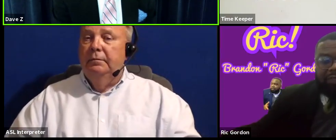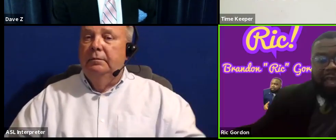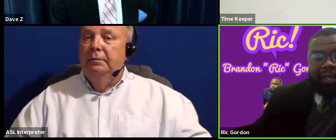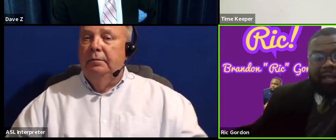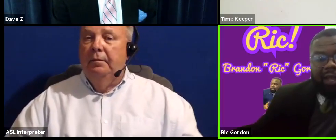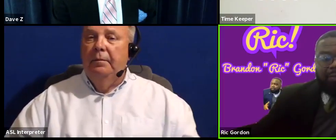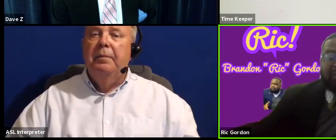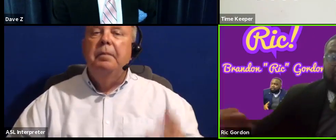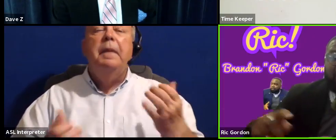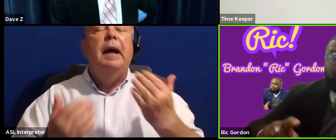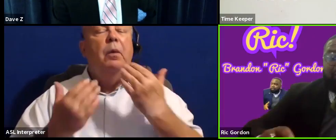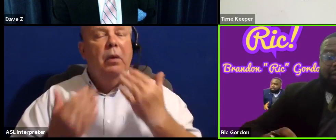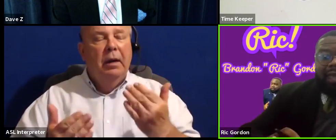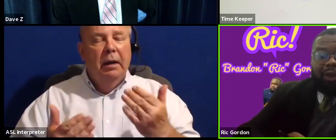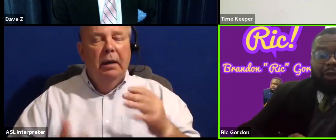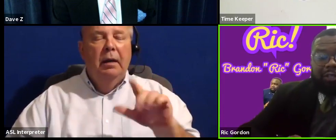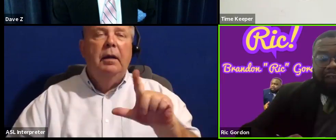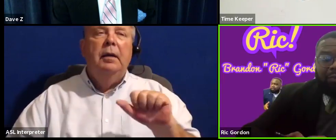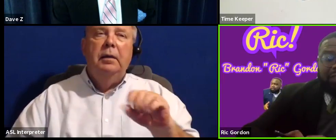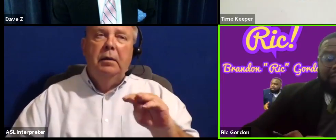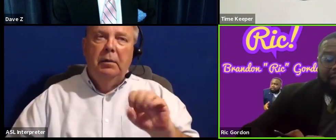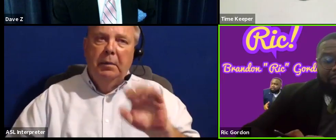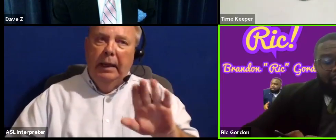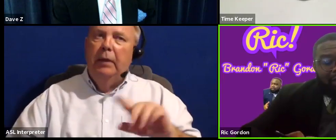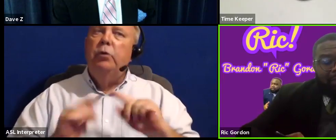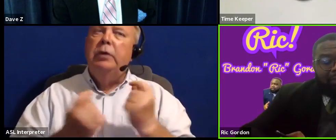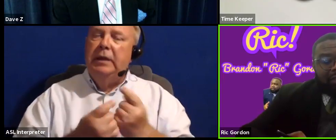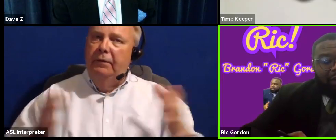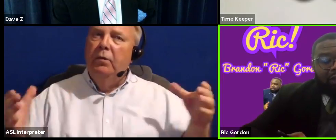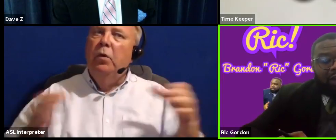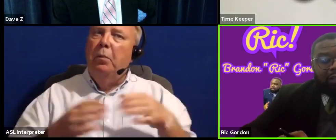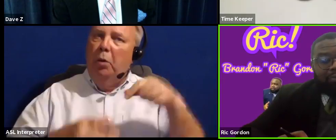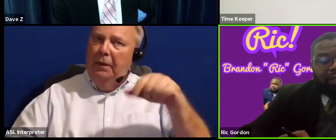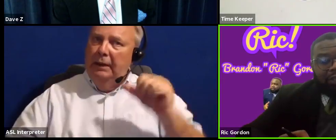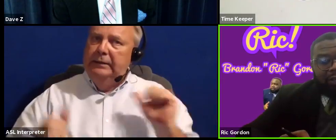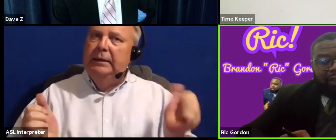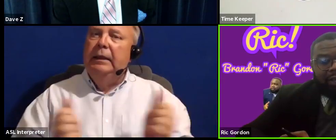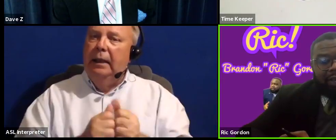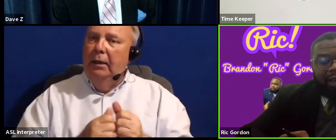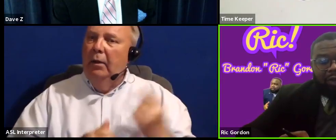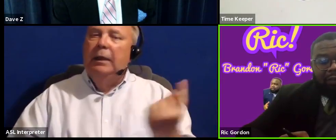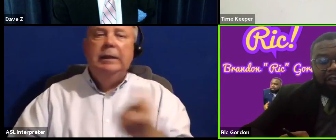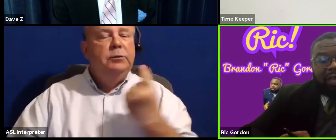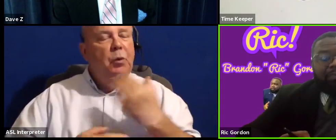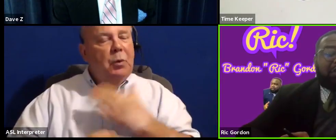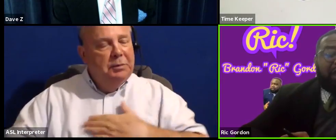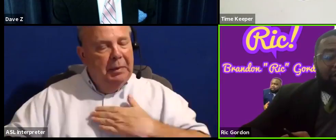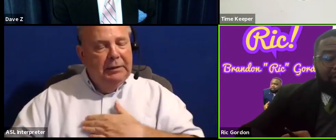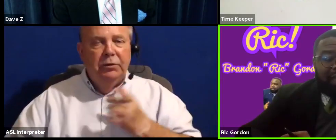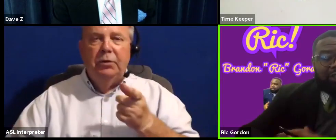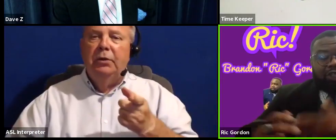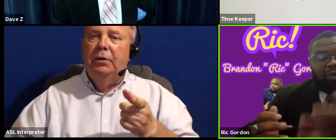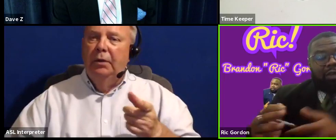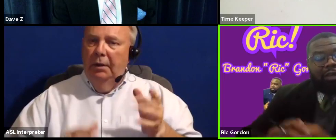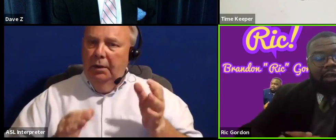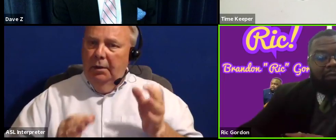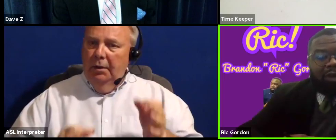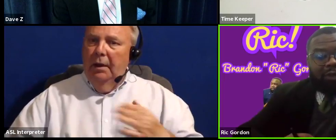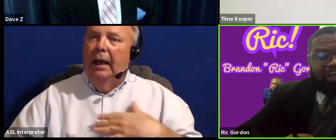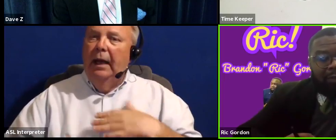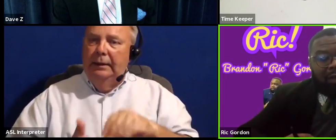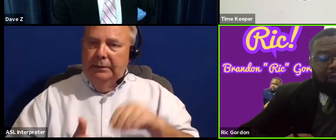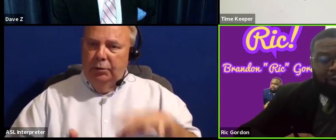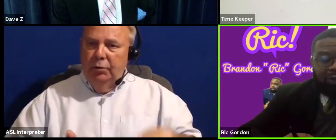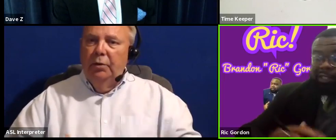I want to thank Ms. Lambert and her team for putting this together. Mrs. Aaron, it's always a pleasure. You definitely shaped my childhood as a student